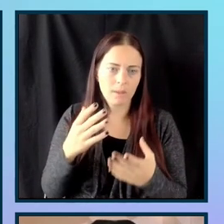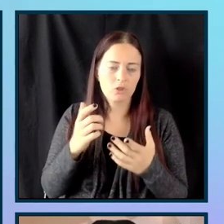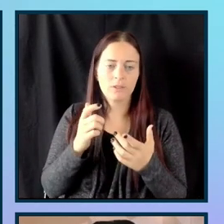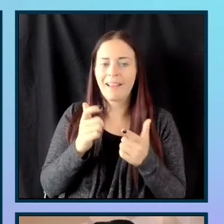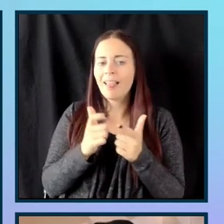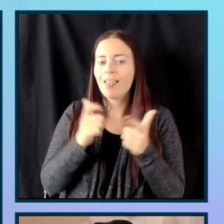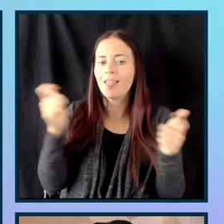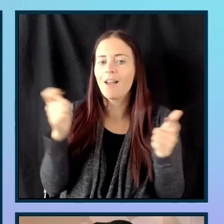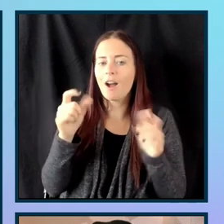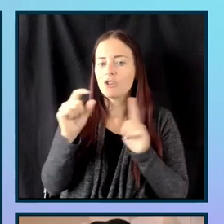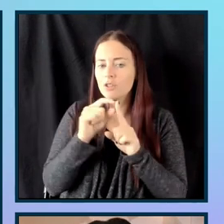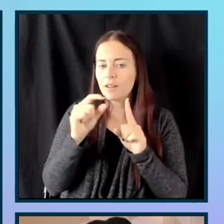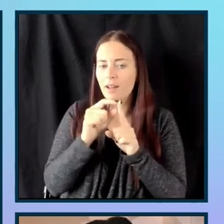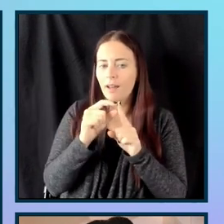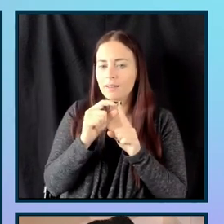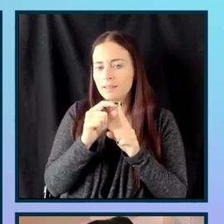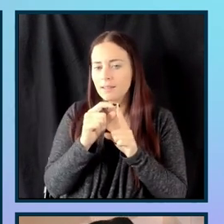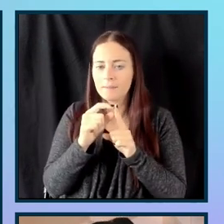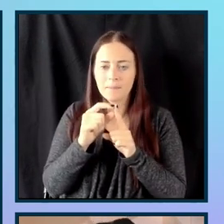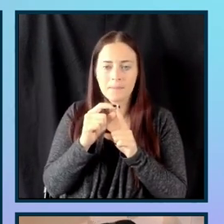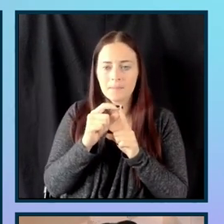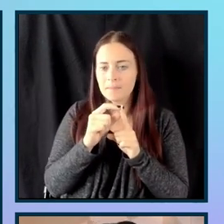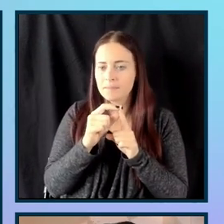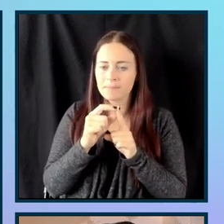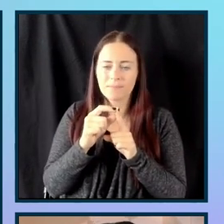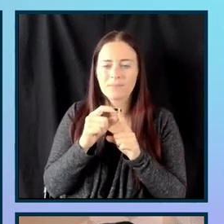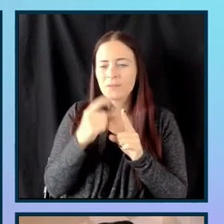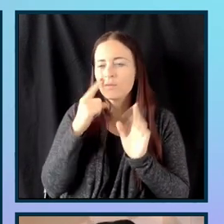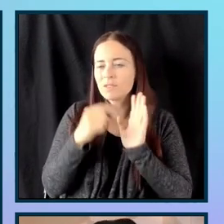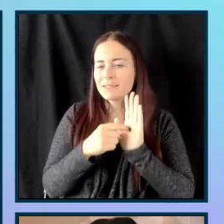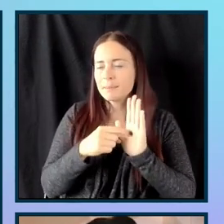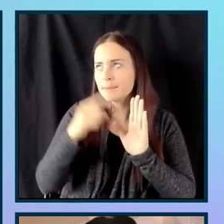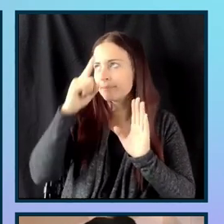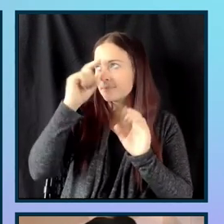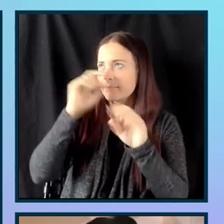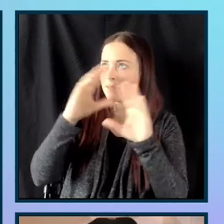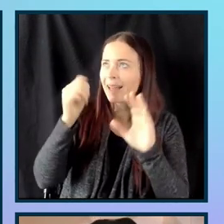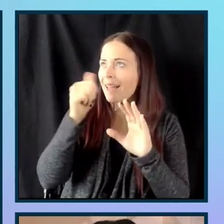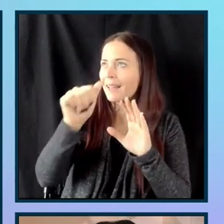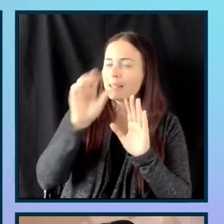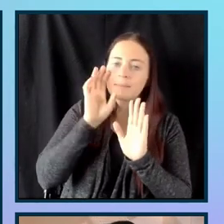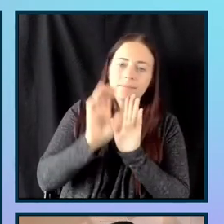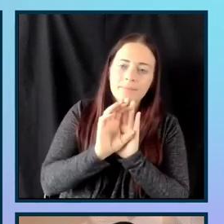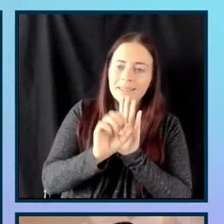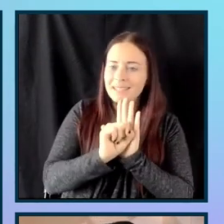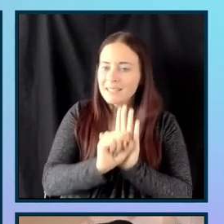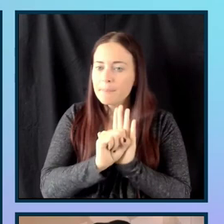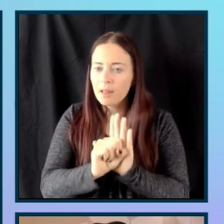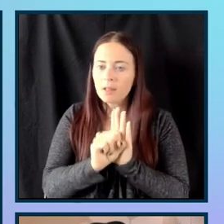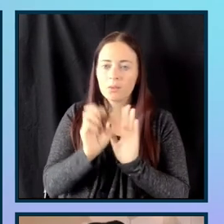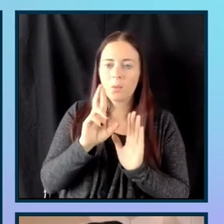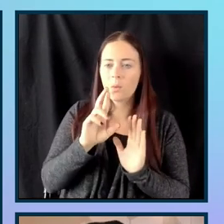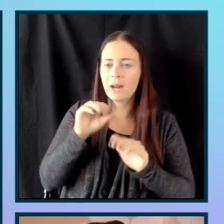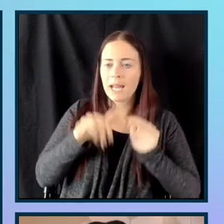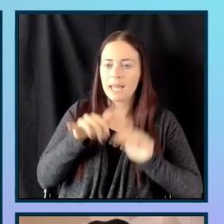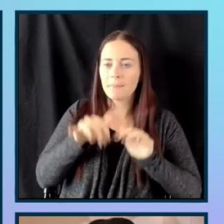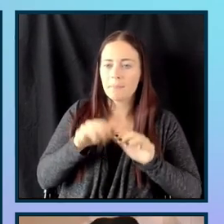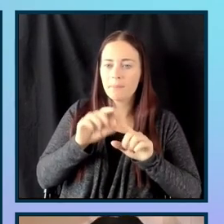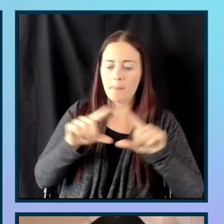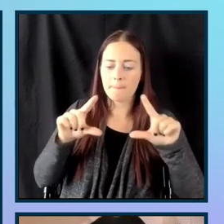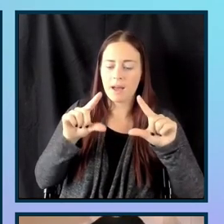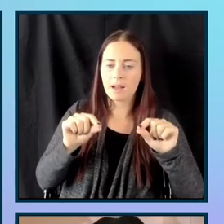interfaces. So that's anything like any icons that you might use or any input boxes or anything like that that have that border.